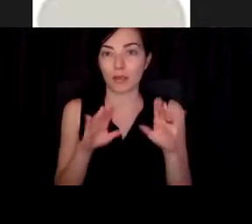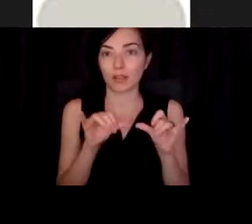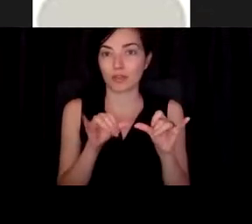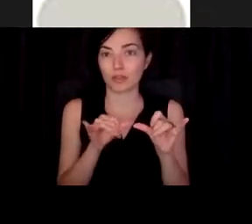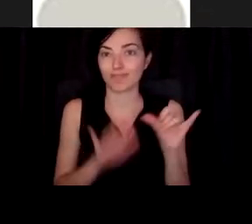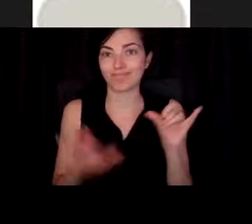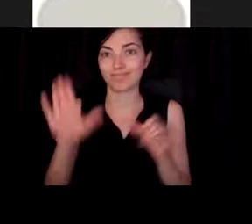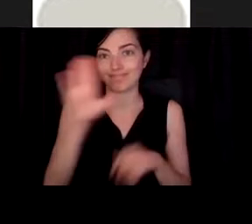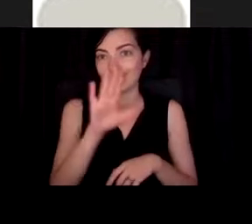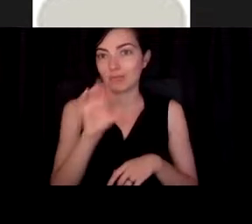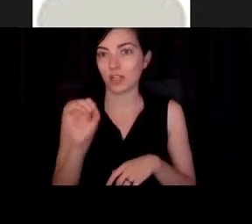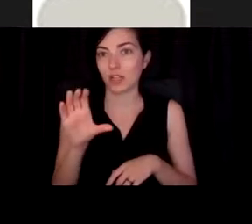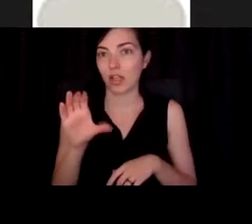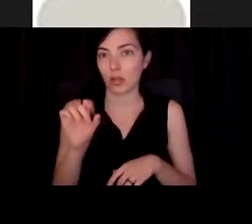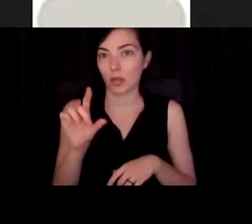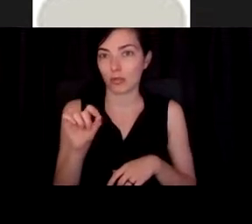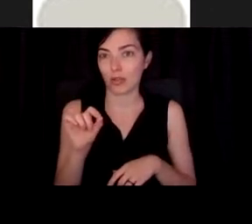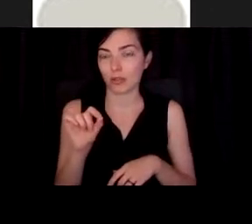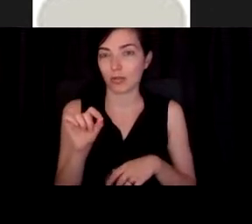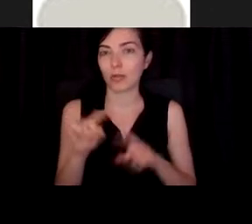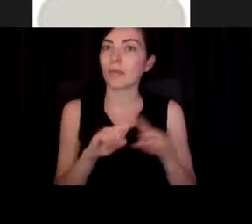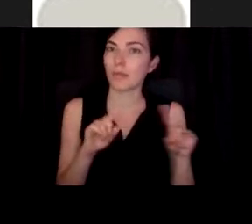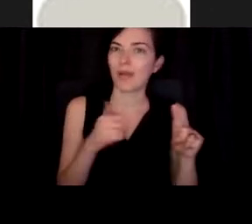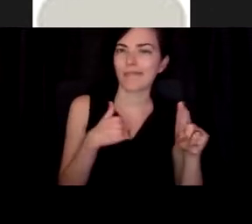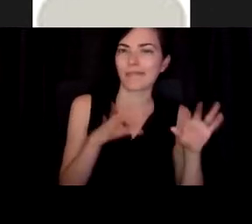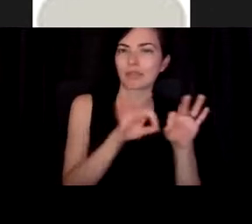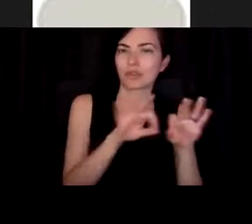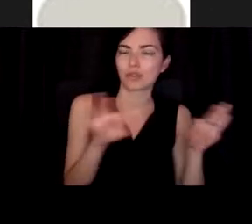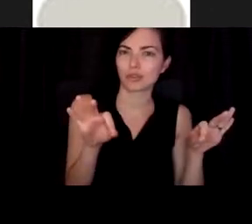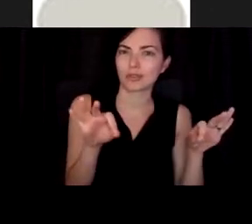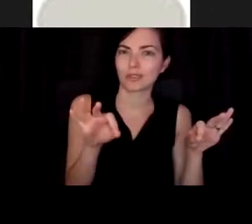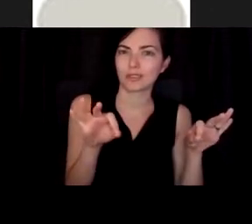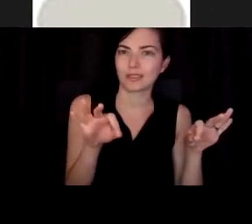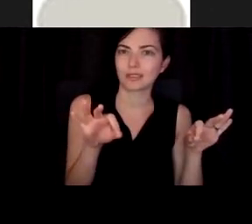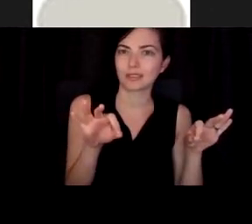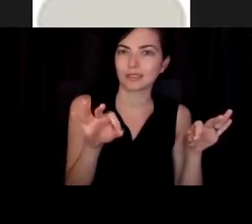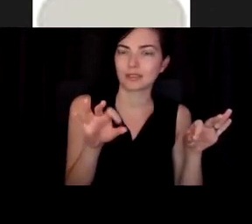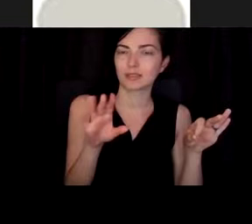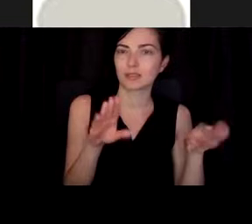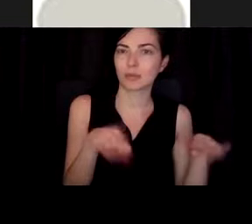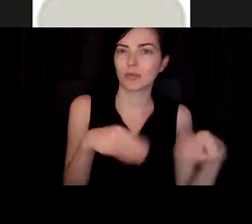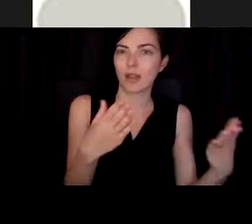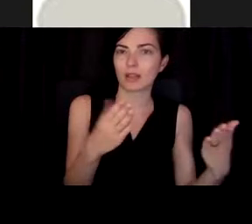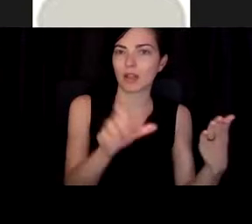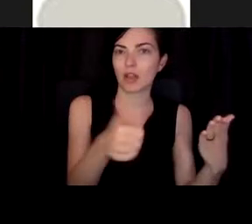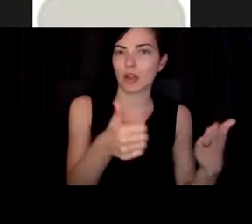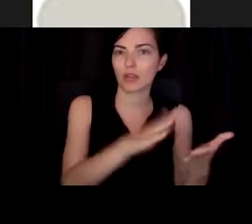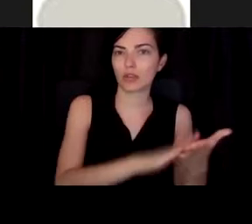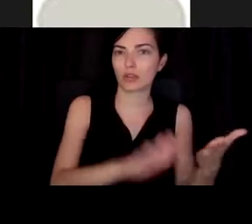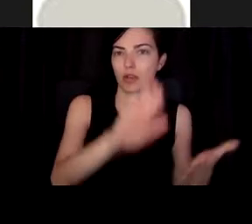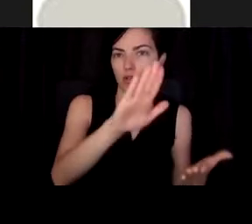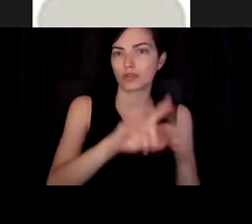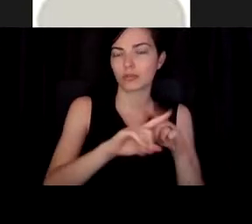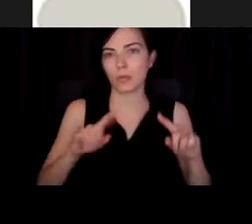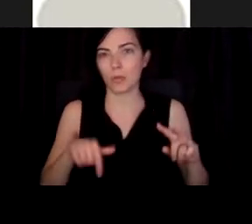Um, although there are the degrees given in that or co-degrees, uh, from other areas, but we're